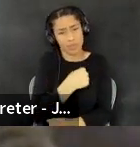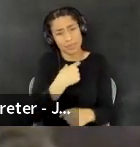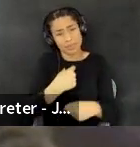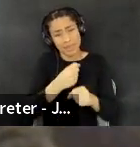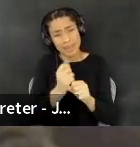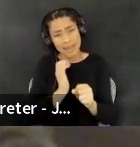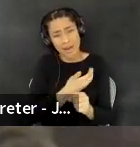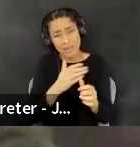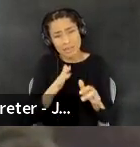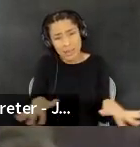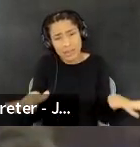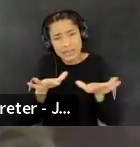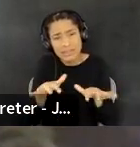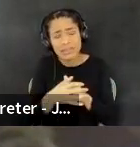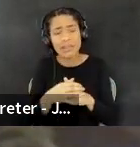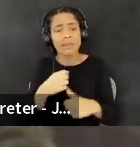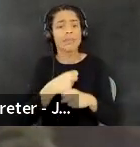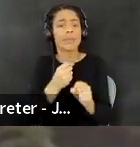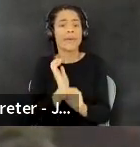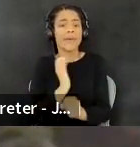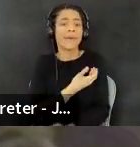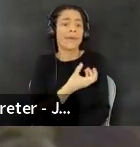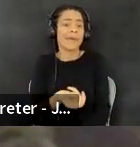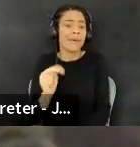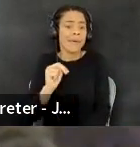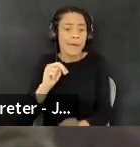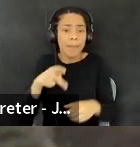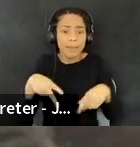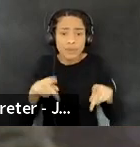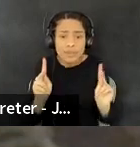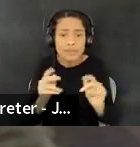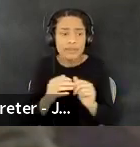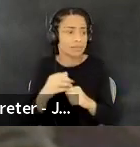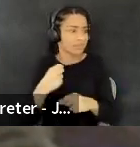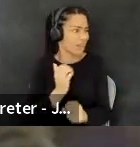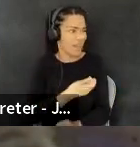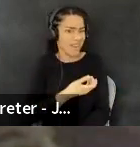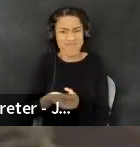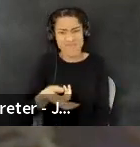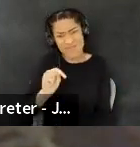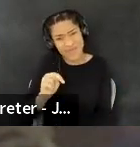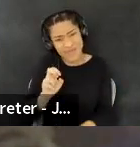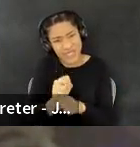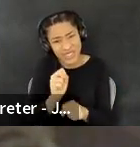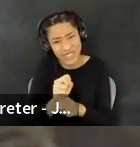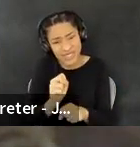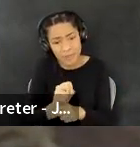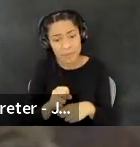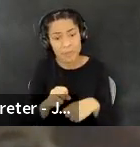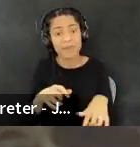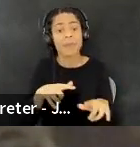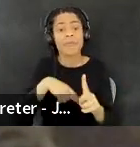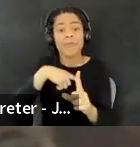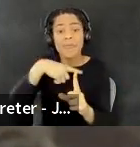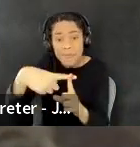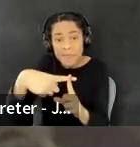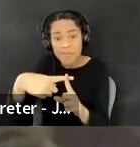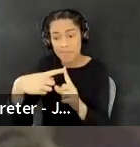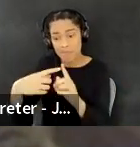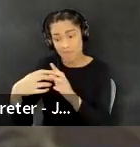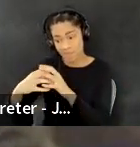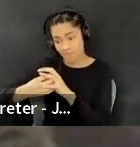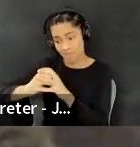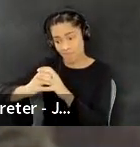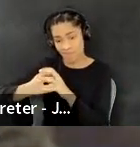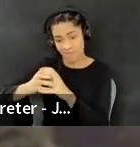creating our own opportunities and work, um, that alongside of that and interwoven with that is this,